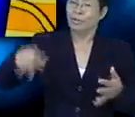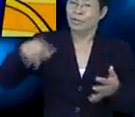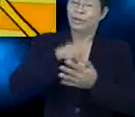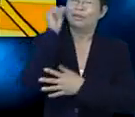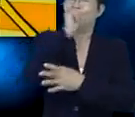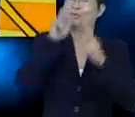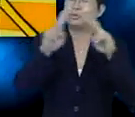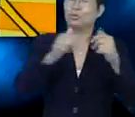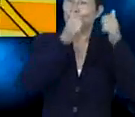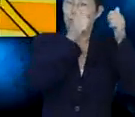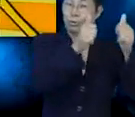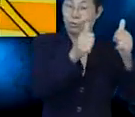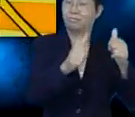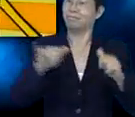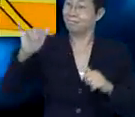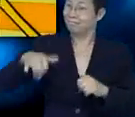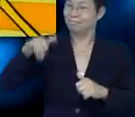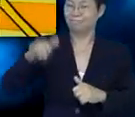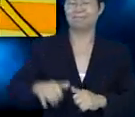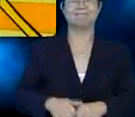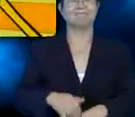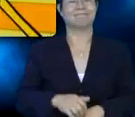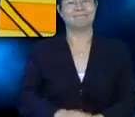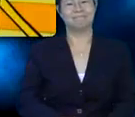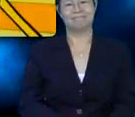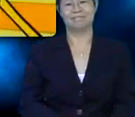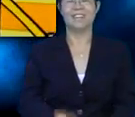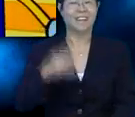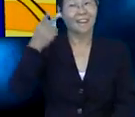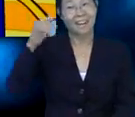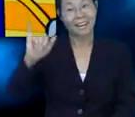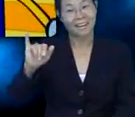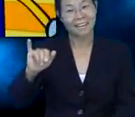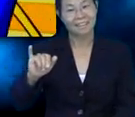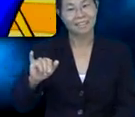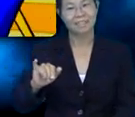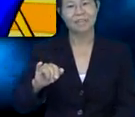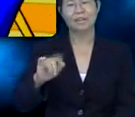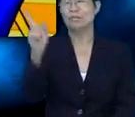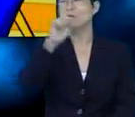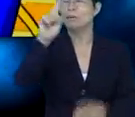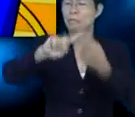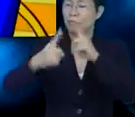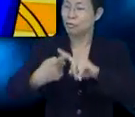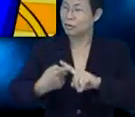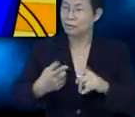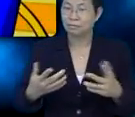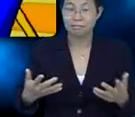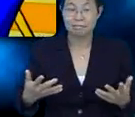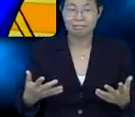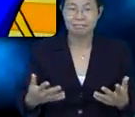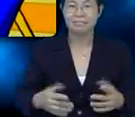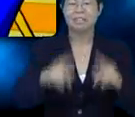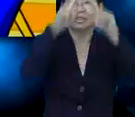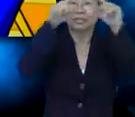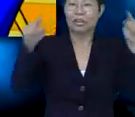Wow, they sing so well, don't they? Hmm, hey, where are my